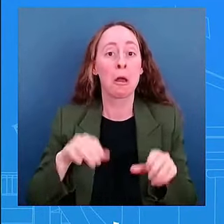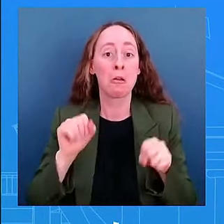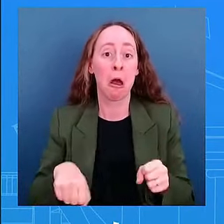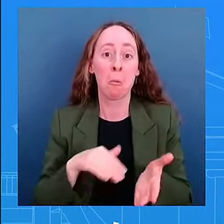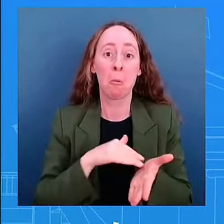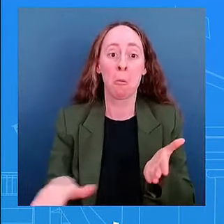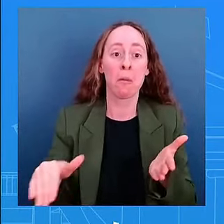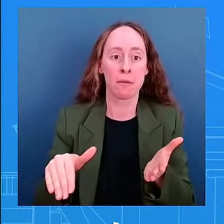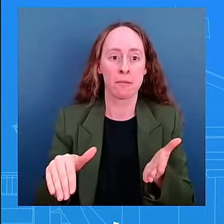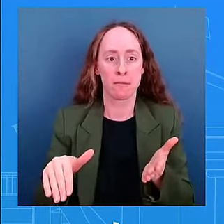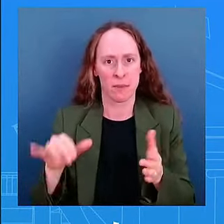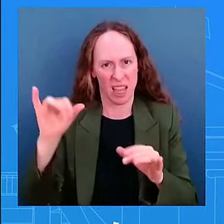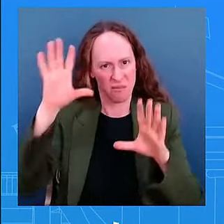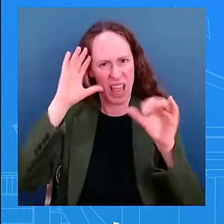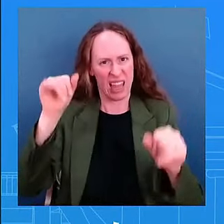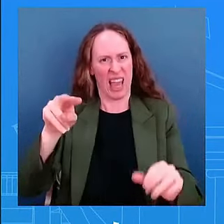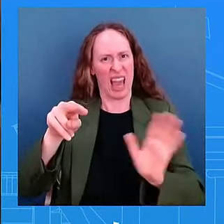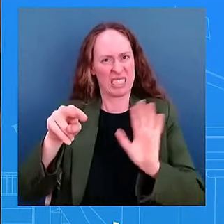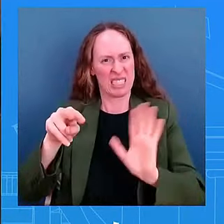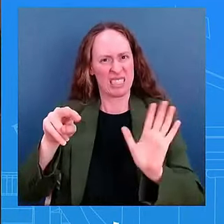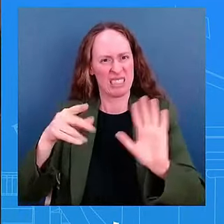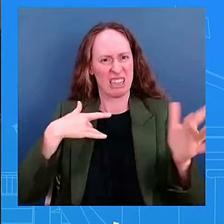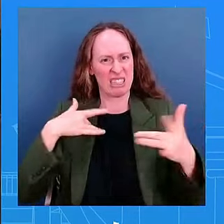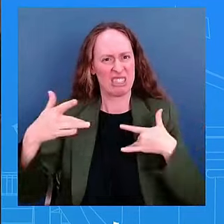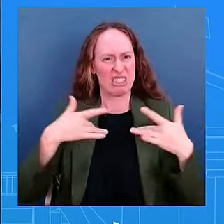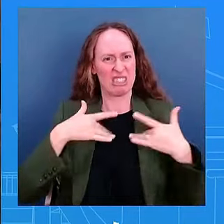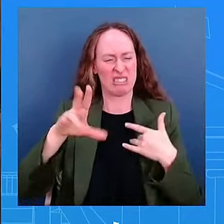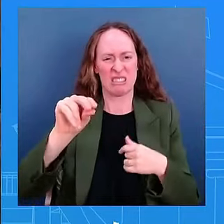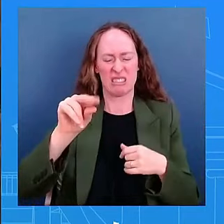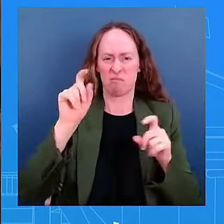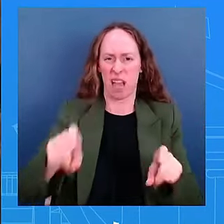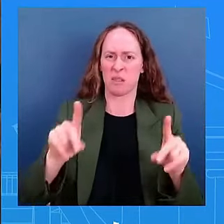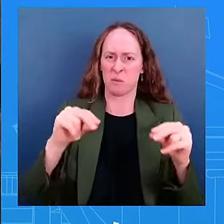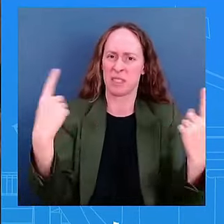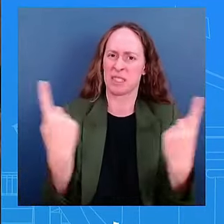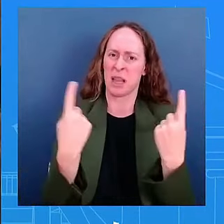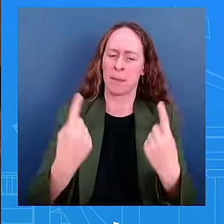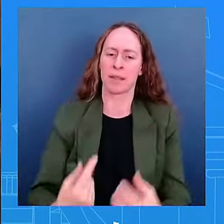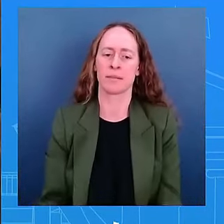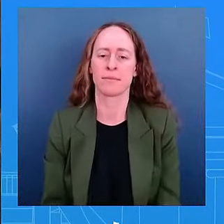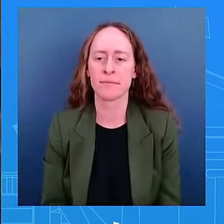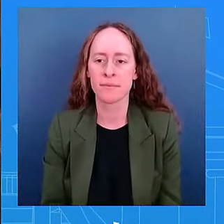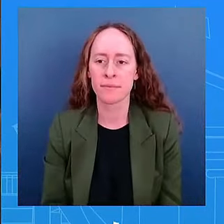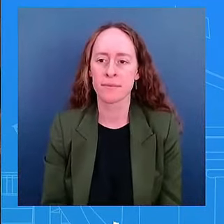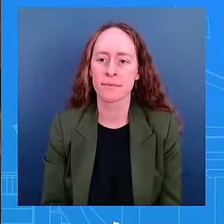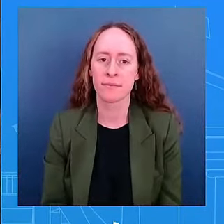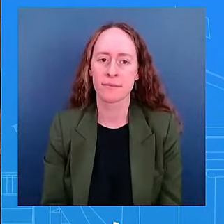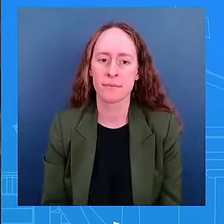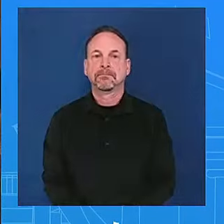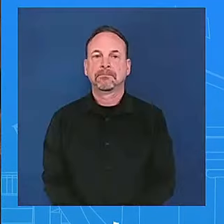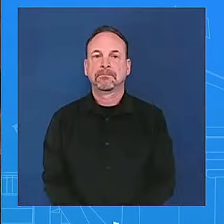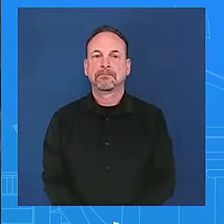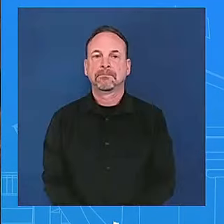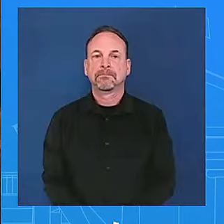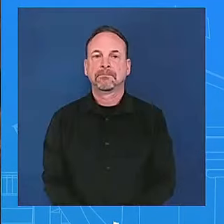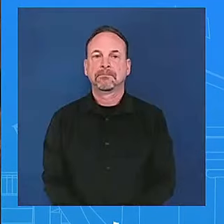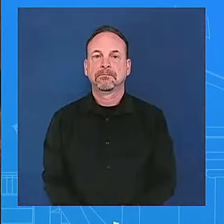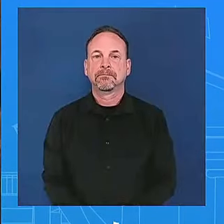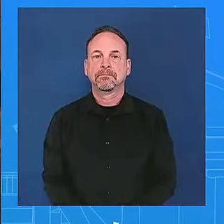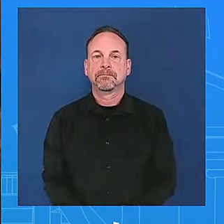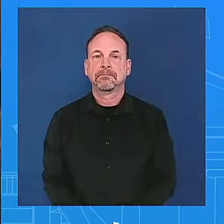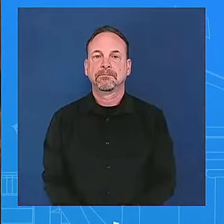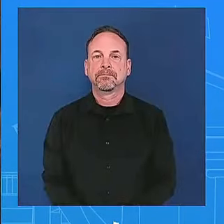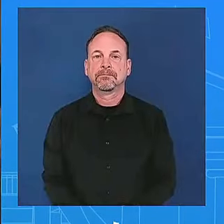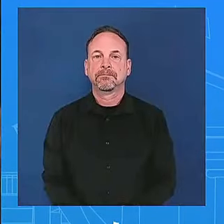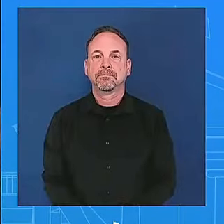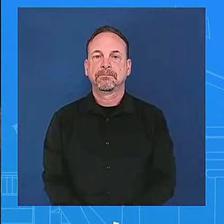and you know not then read in top democrats including the senate judiciary chair